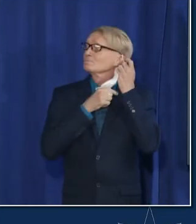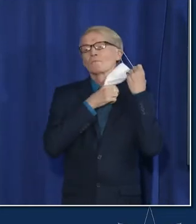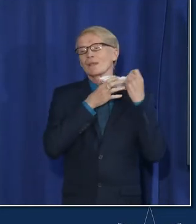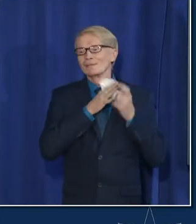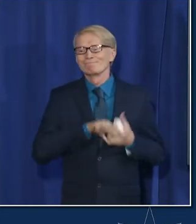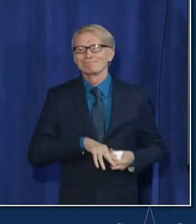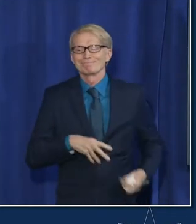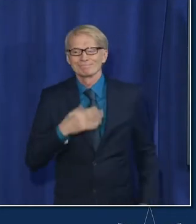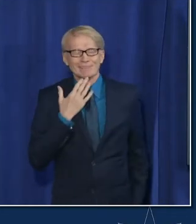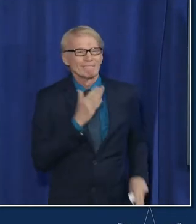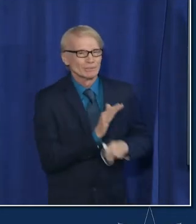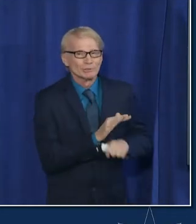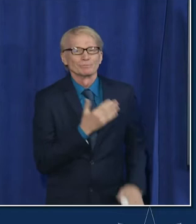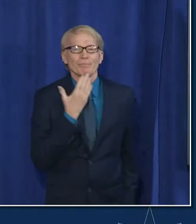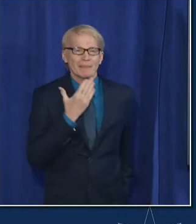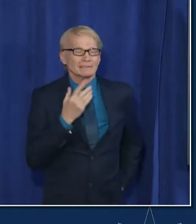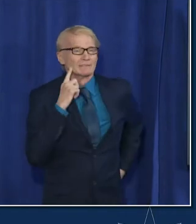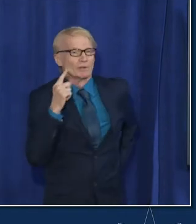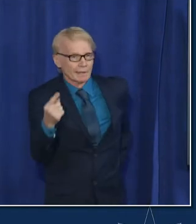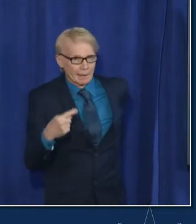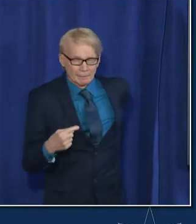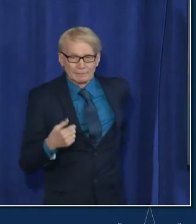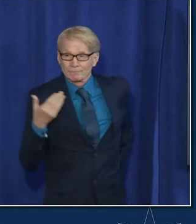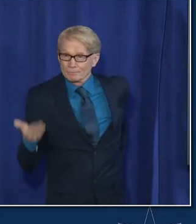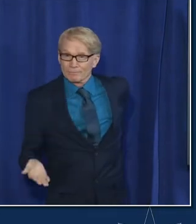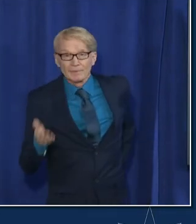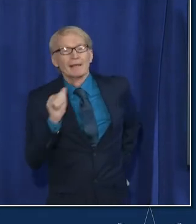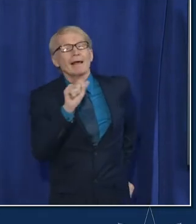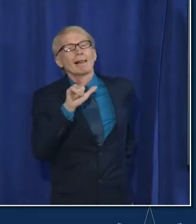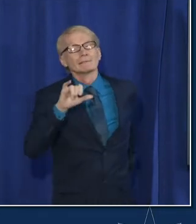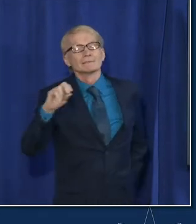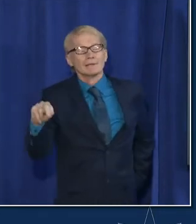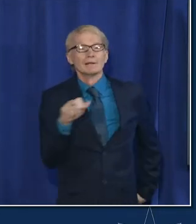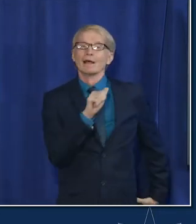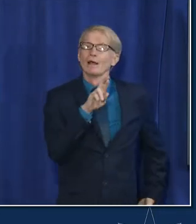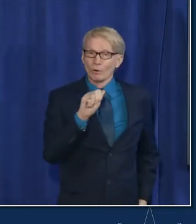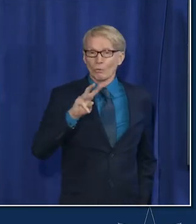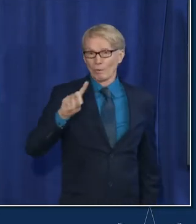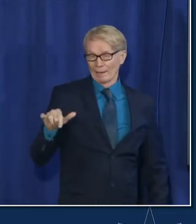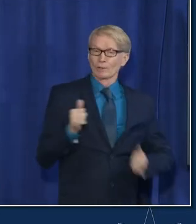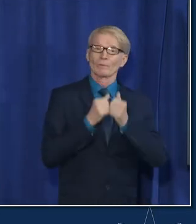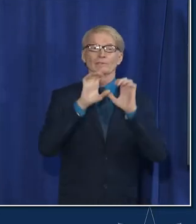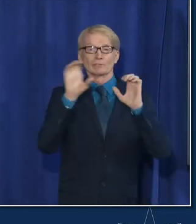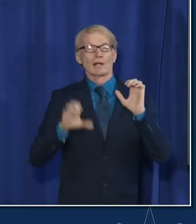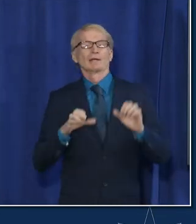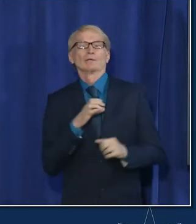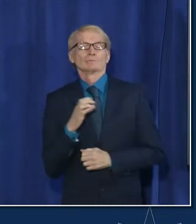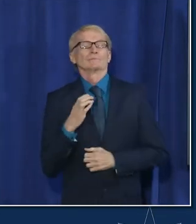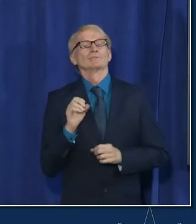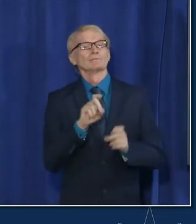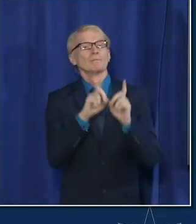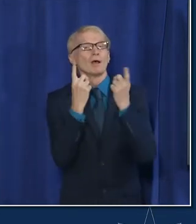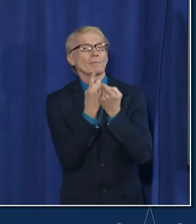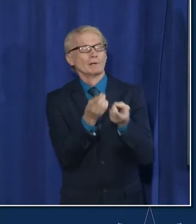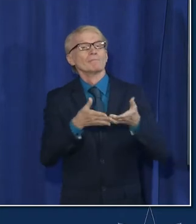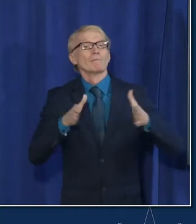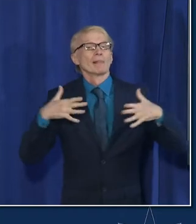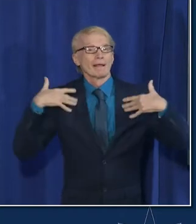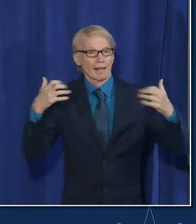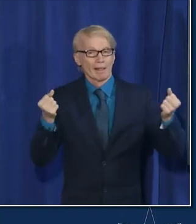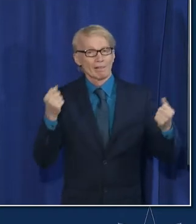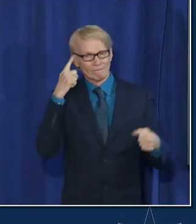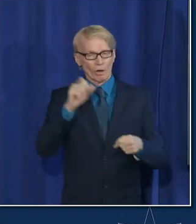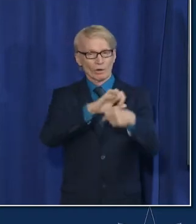all right good afternoon thanks for coming I'm dr. Allison already commissioner at the Chicago Department of Public Health we are here to give a COVID update